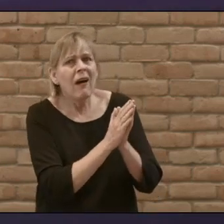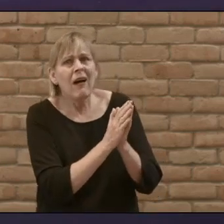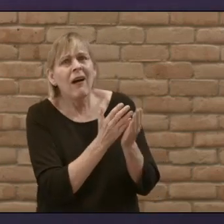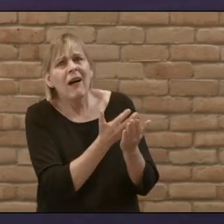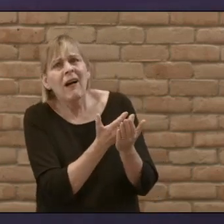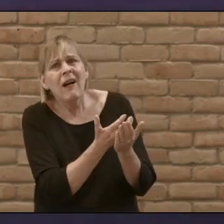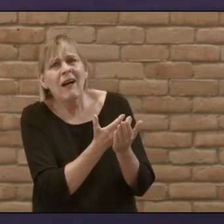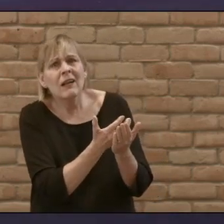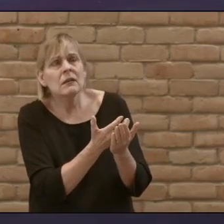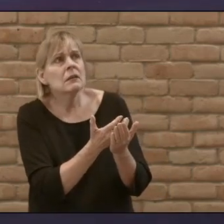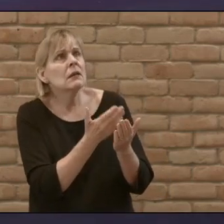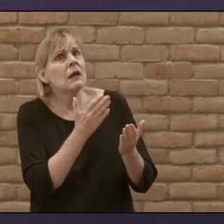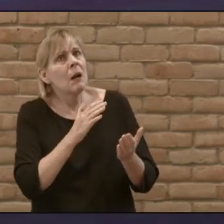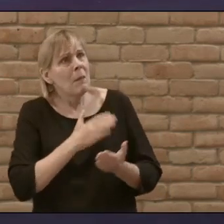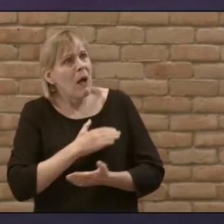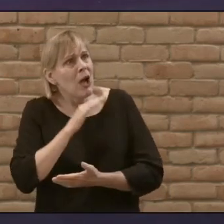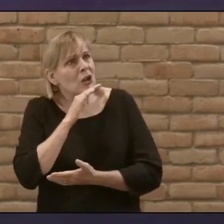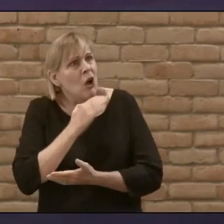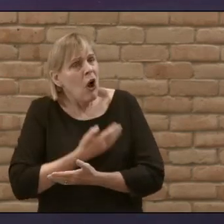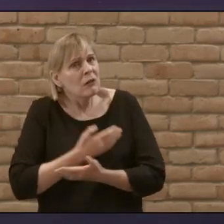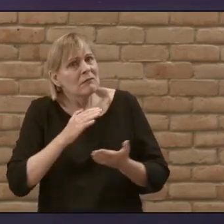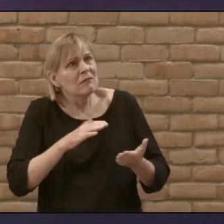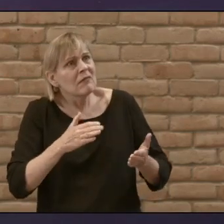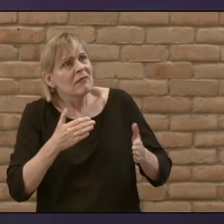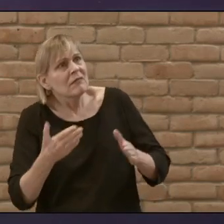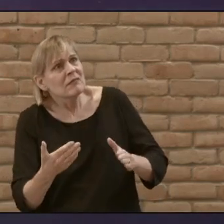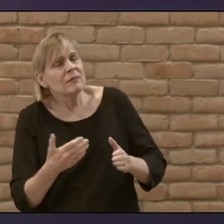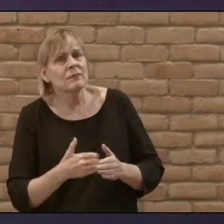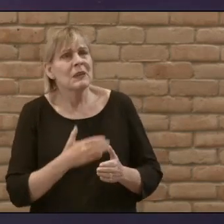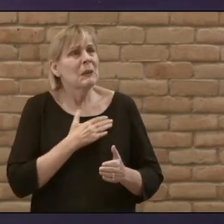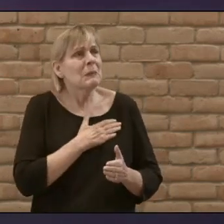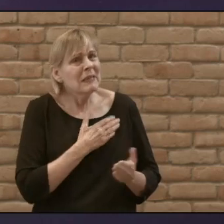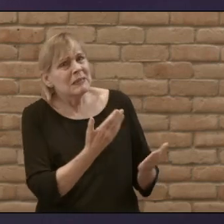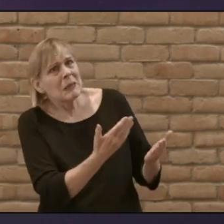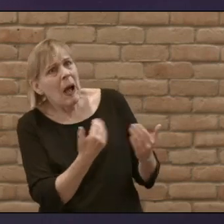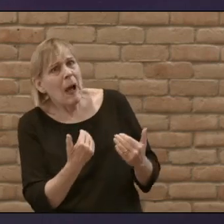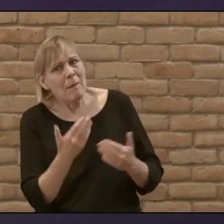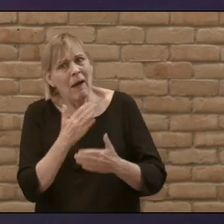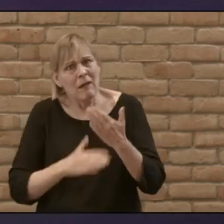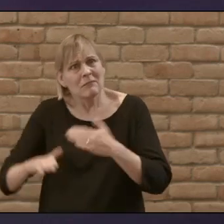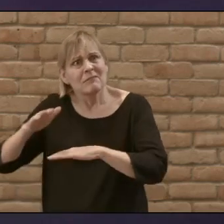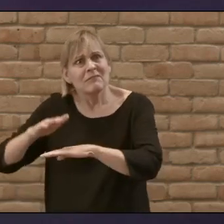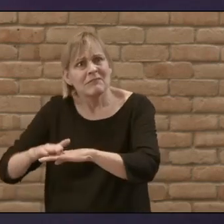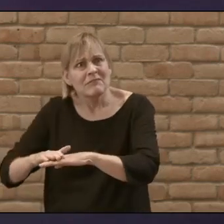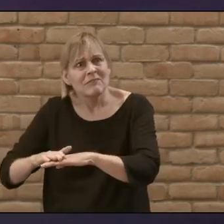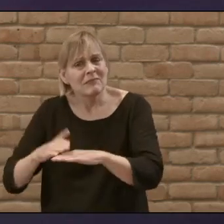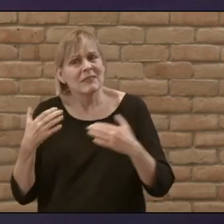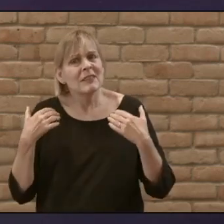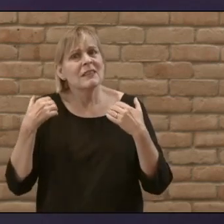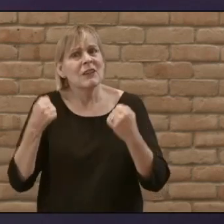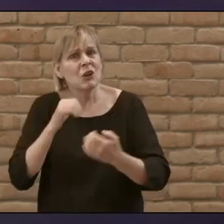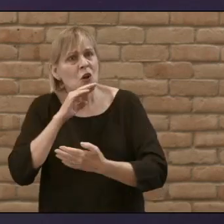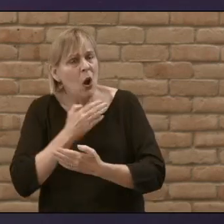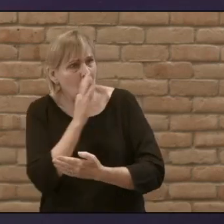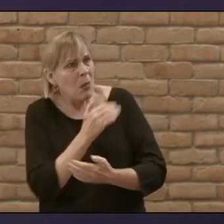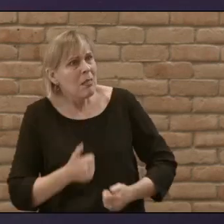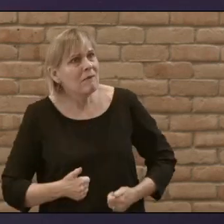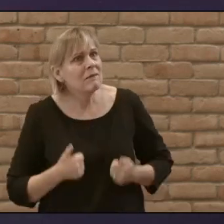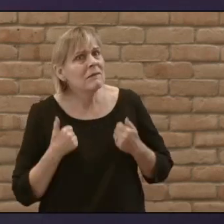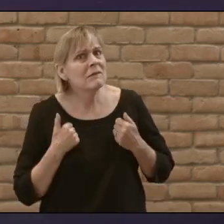him. My little daughter is dying, he said. Please come and lay your hands on her. Heal her so she can live.